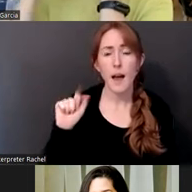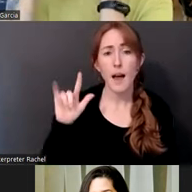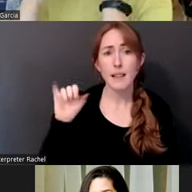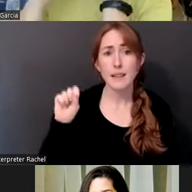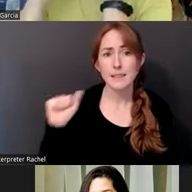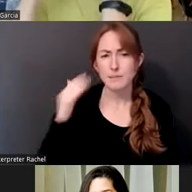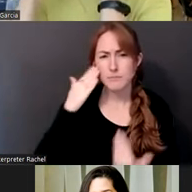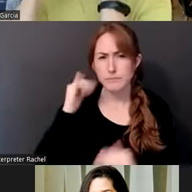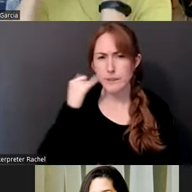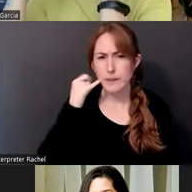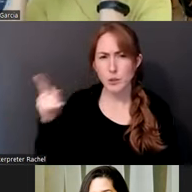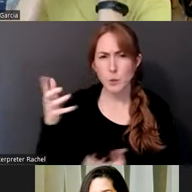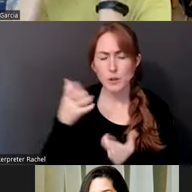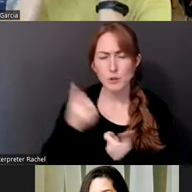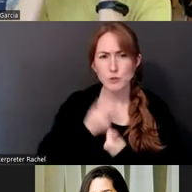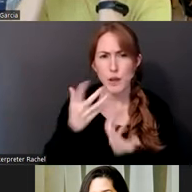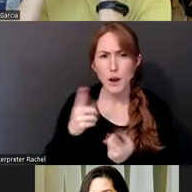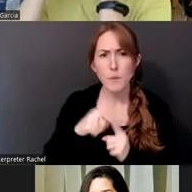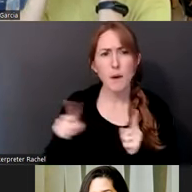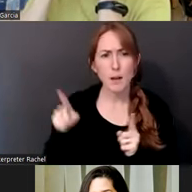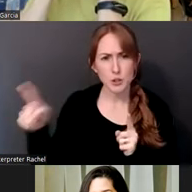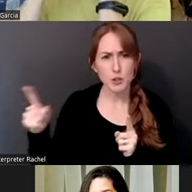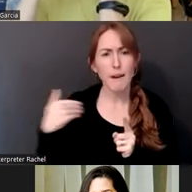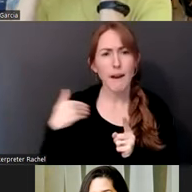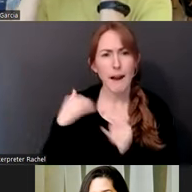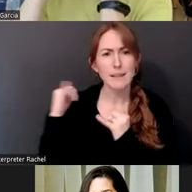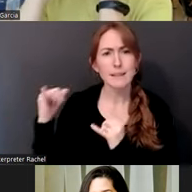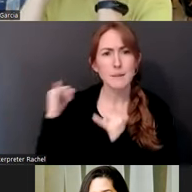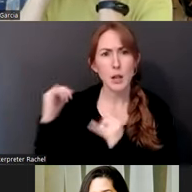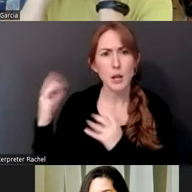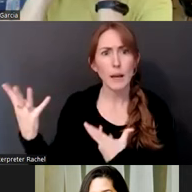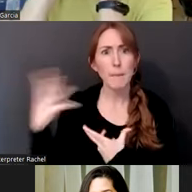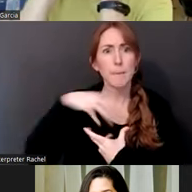immersive experience in Chicago. And I really loved hearing about that.